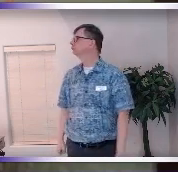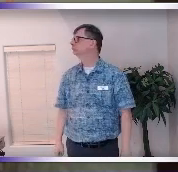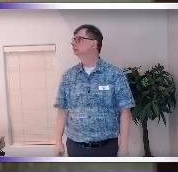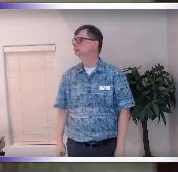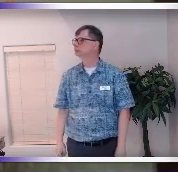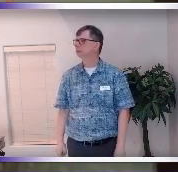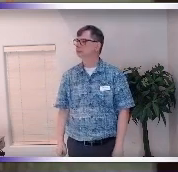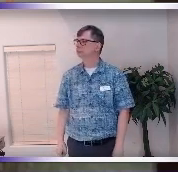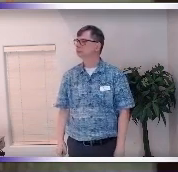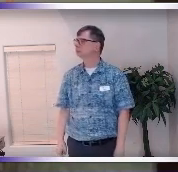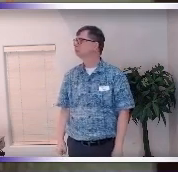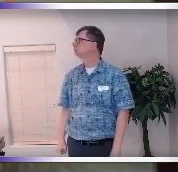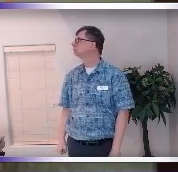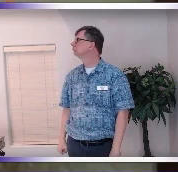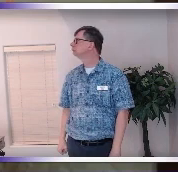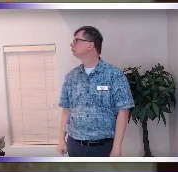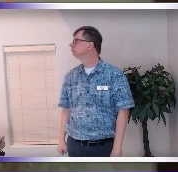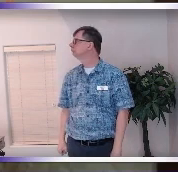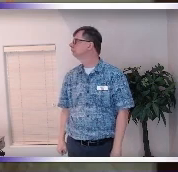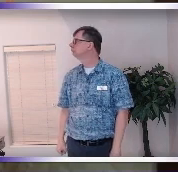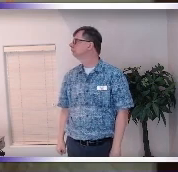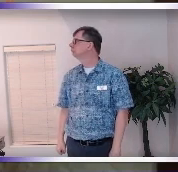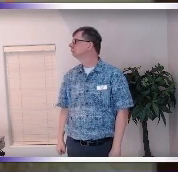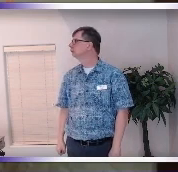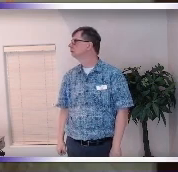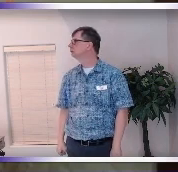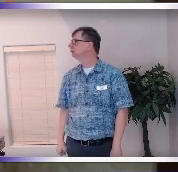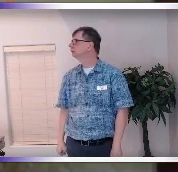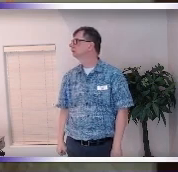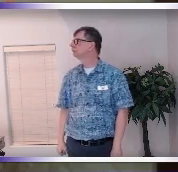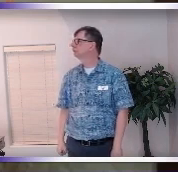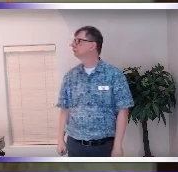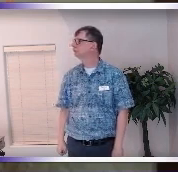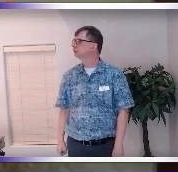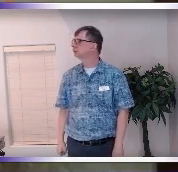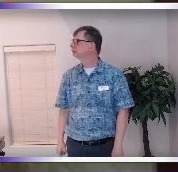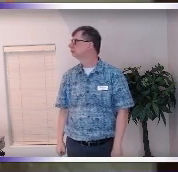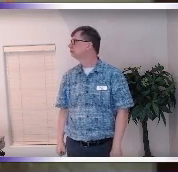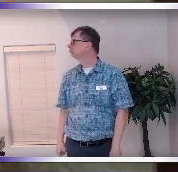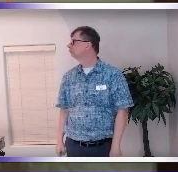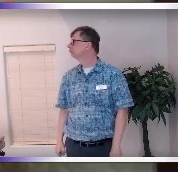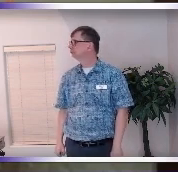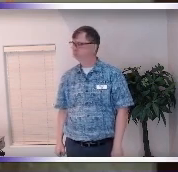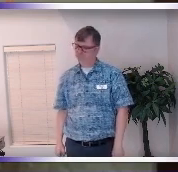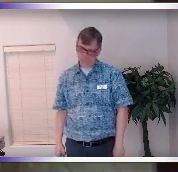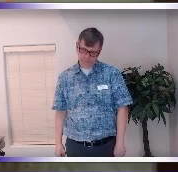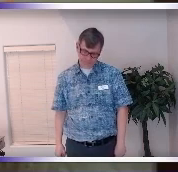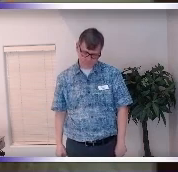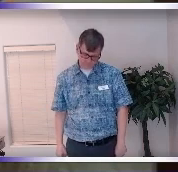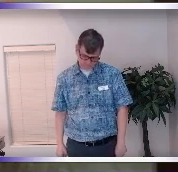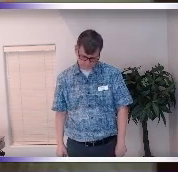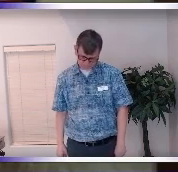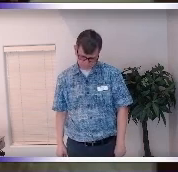this will be announced but since I'm talking about it you know all the proceeds we're gonna we're gonna tithe back to a community that